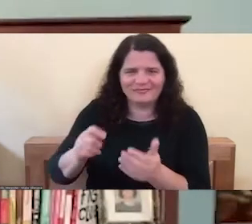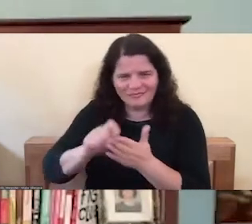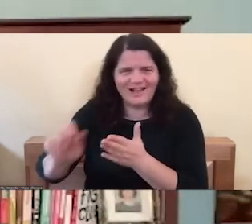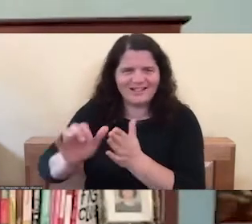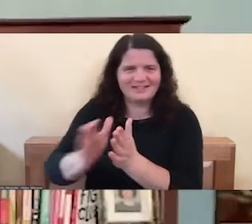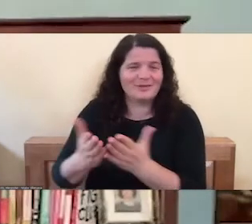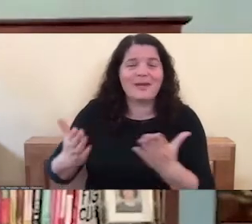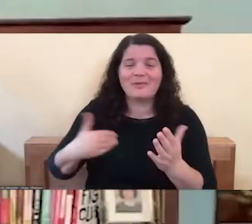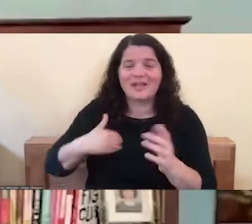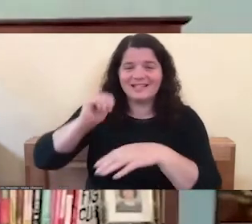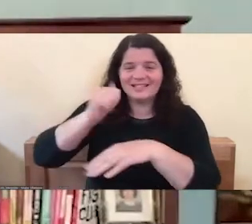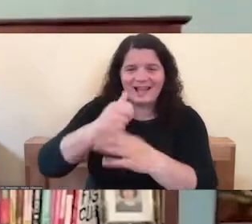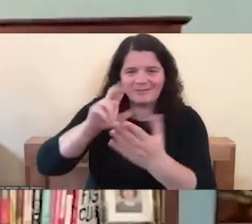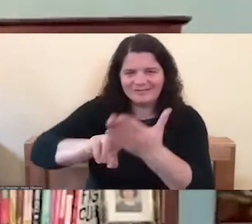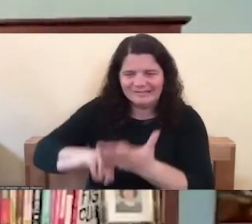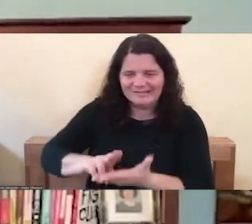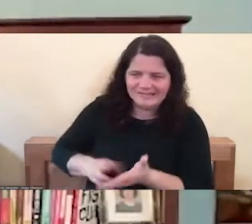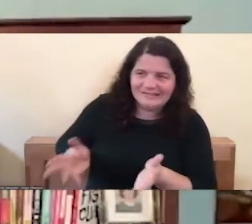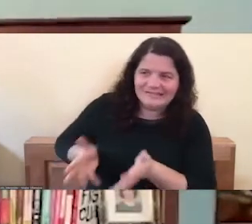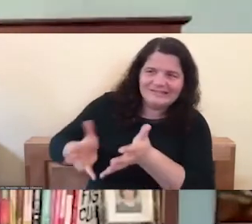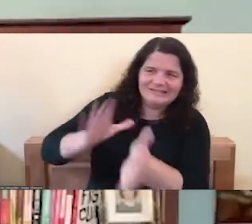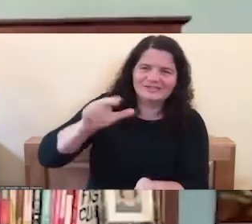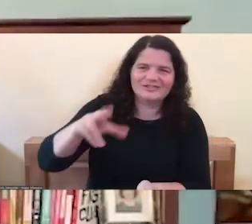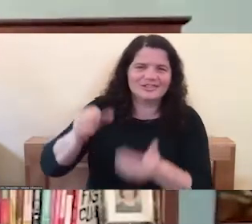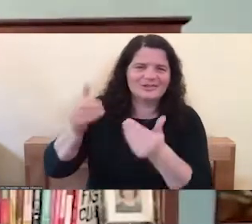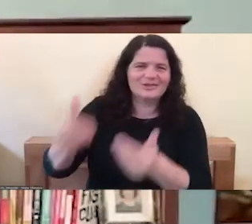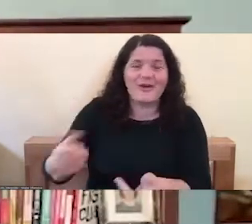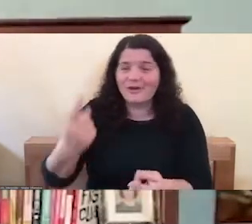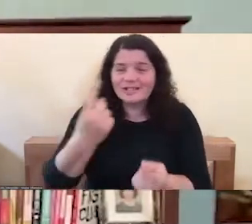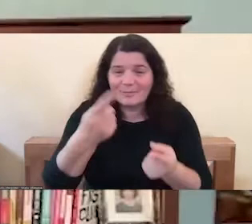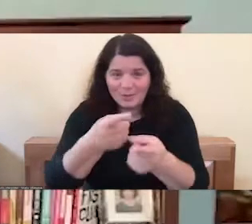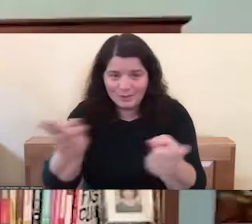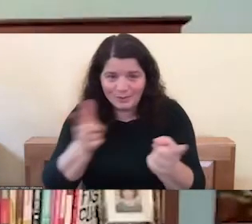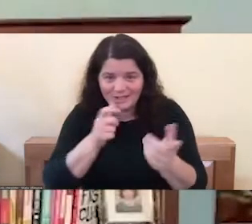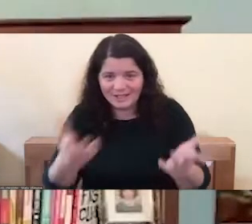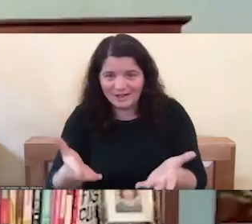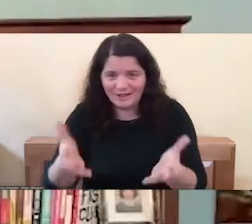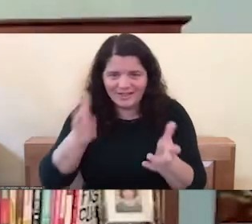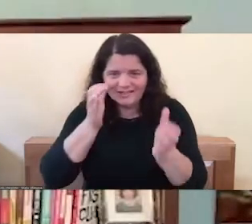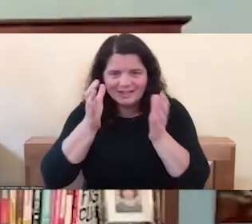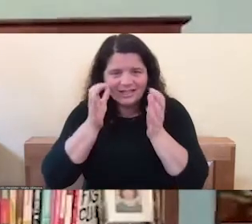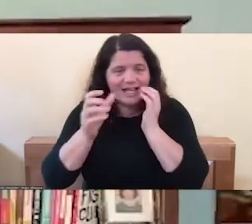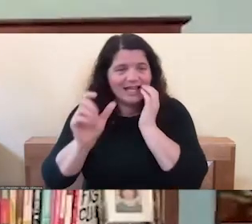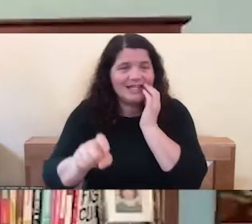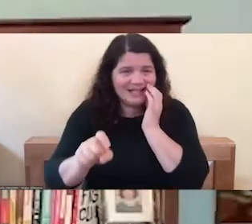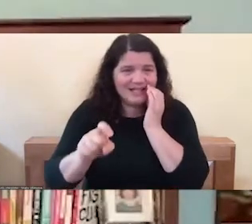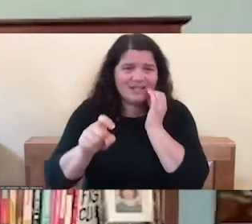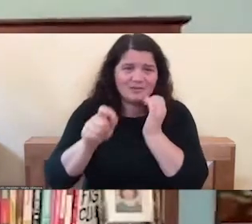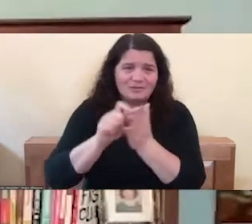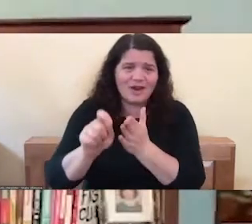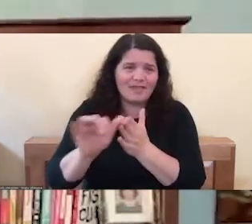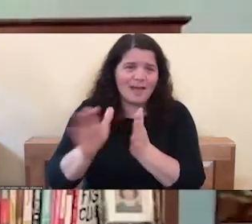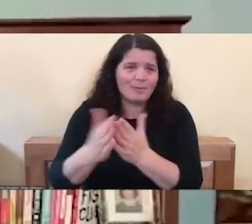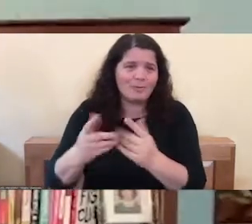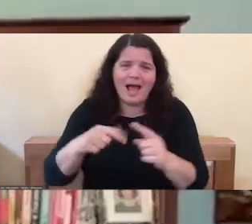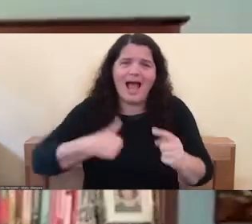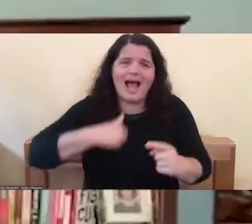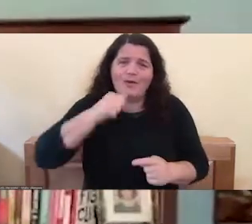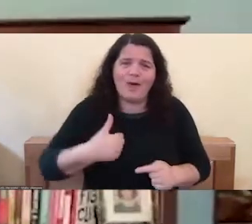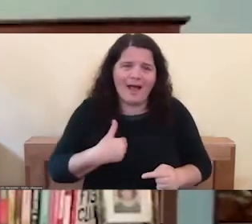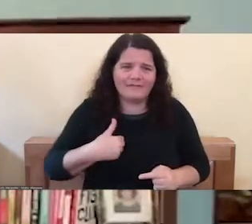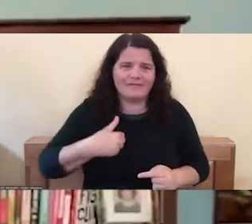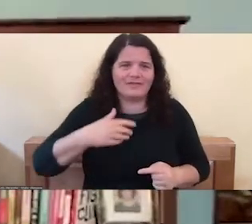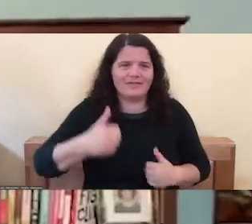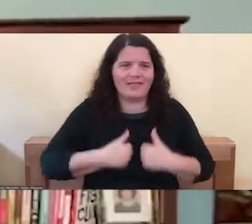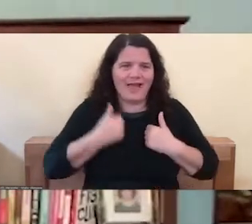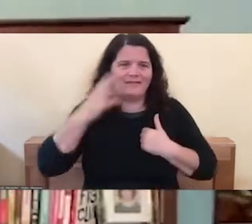one of the people listening can write that book. I mean, it needs to be written, but I actually, I don't have enough life experience to be able to write that book. But so for instance,